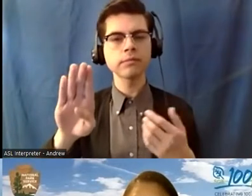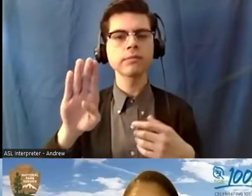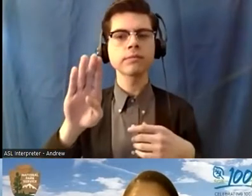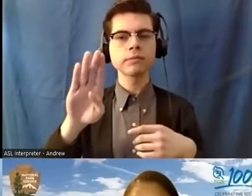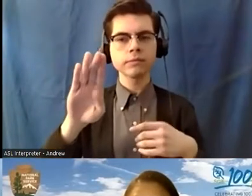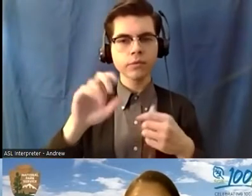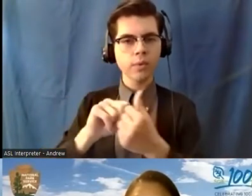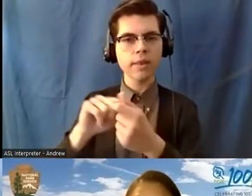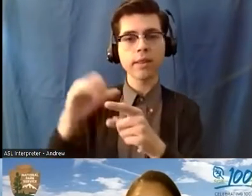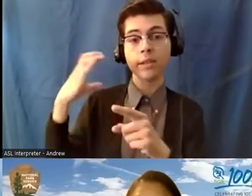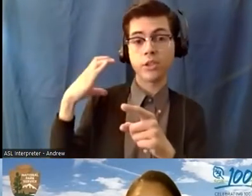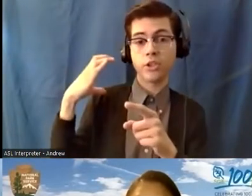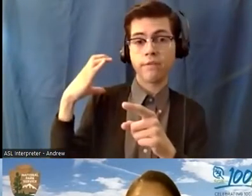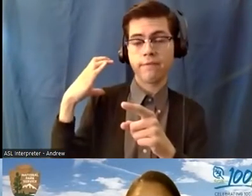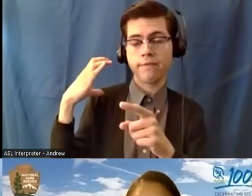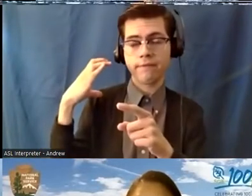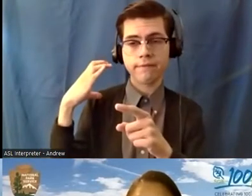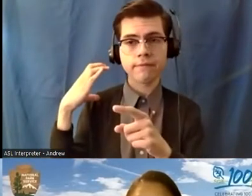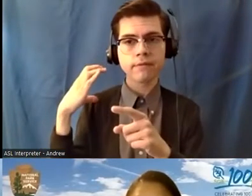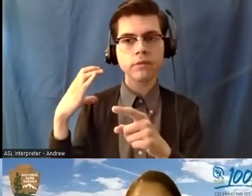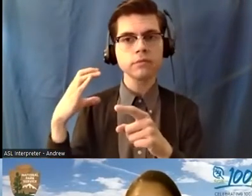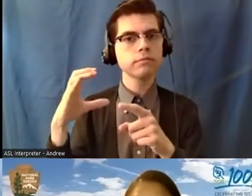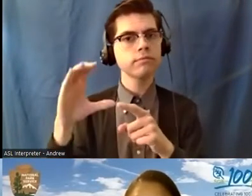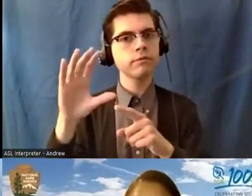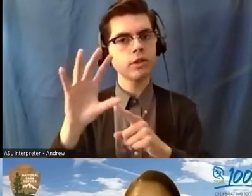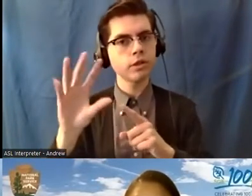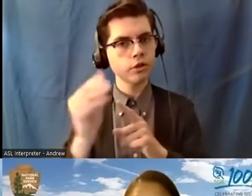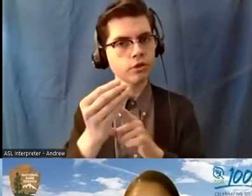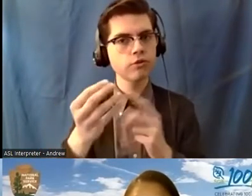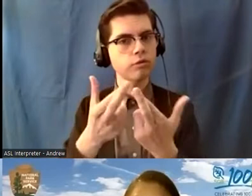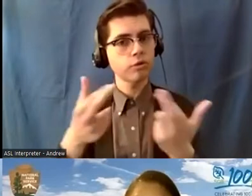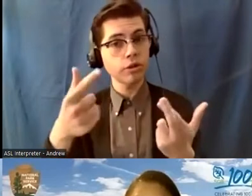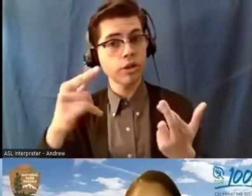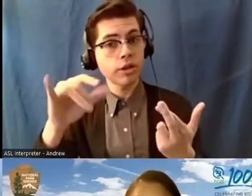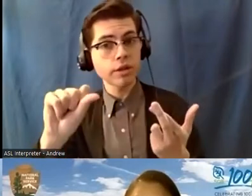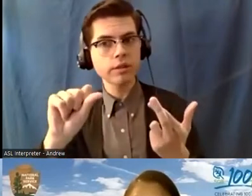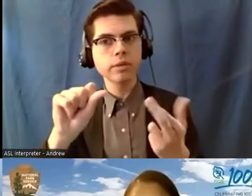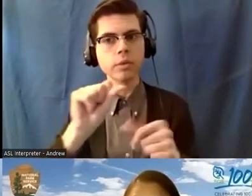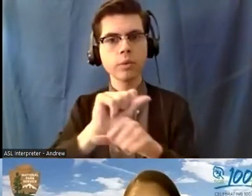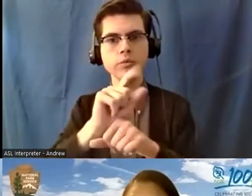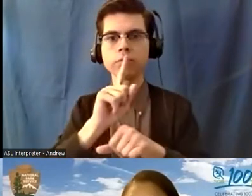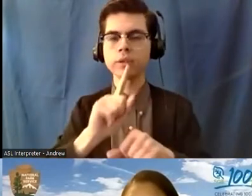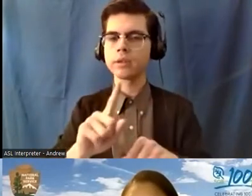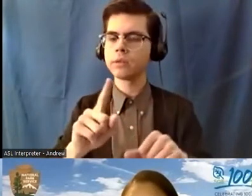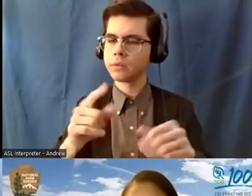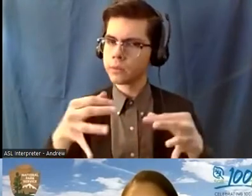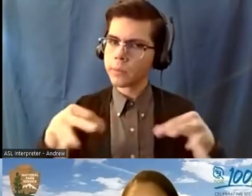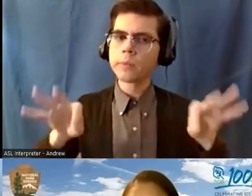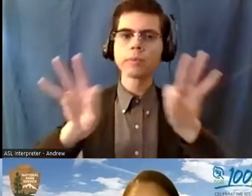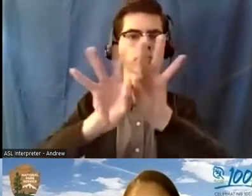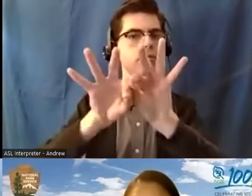cultural resources GIS and work on a really meaningful project and